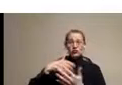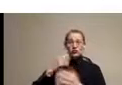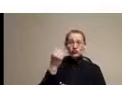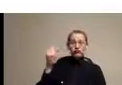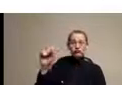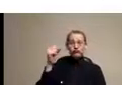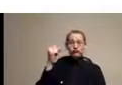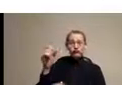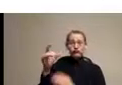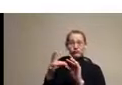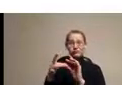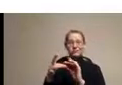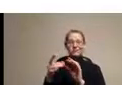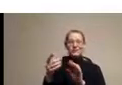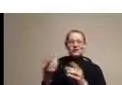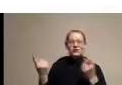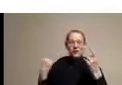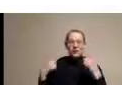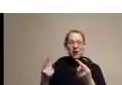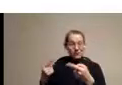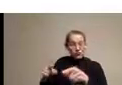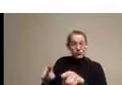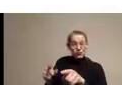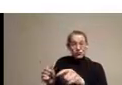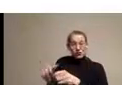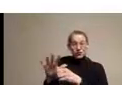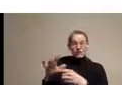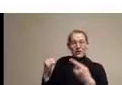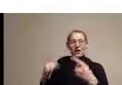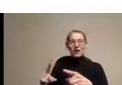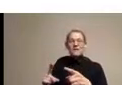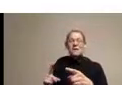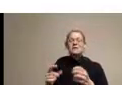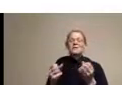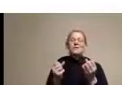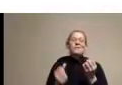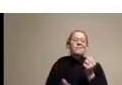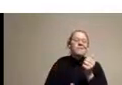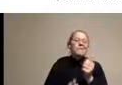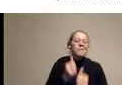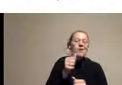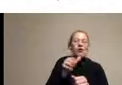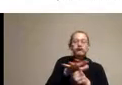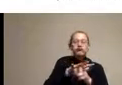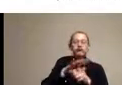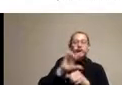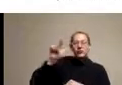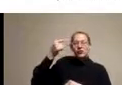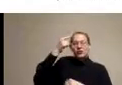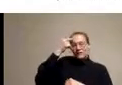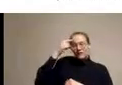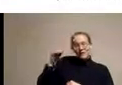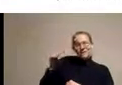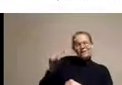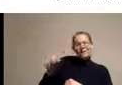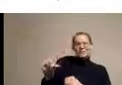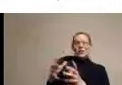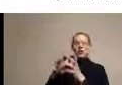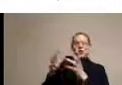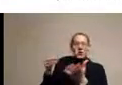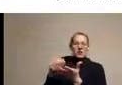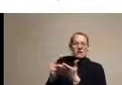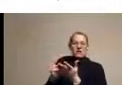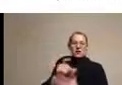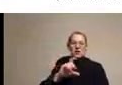on public health underinvestment in health. We spend a lot of money in health. Actually, we don't underinvest in health. This is us.